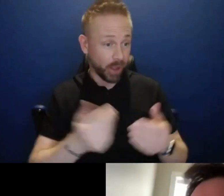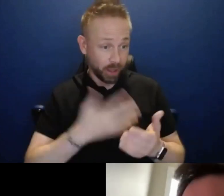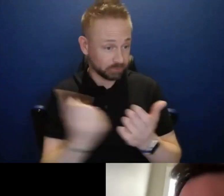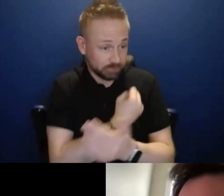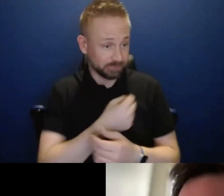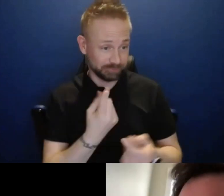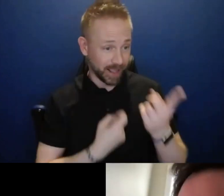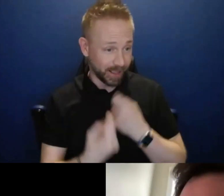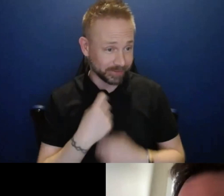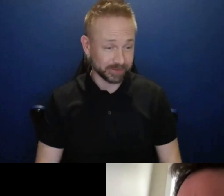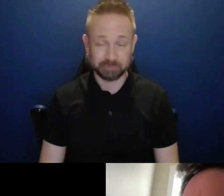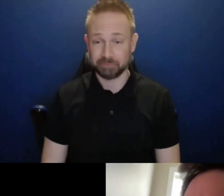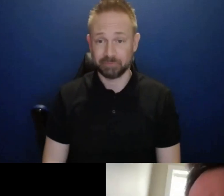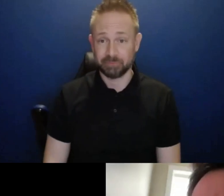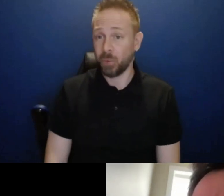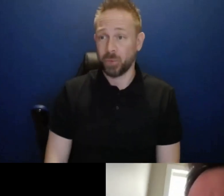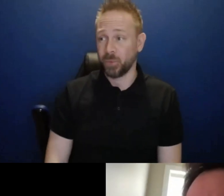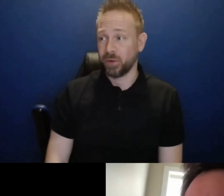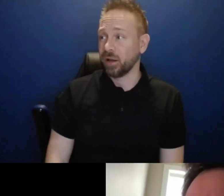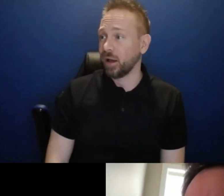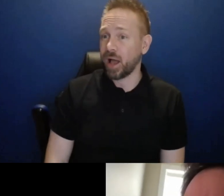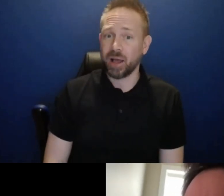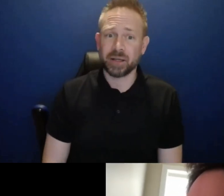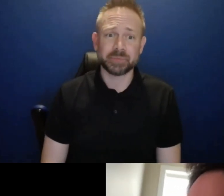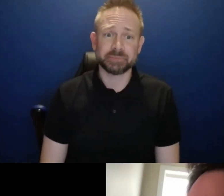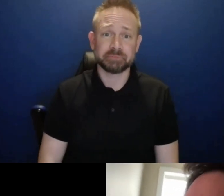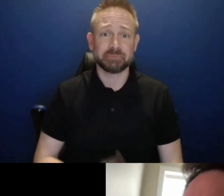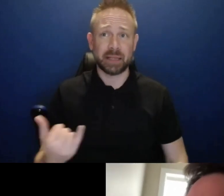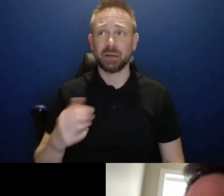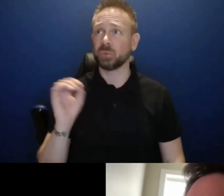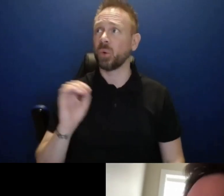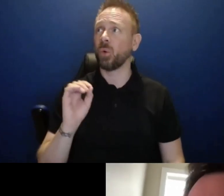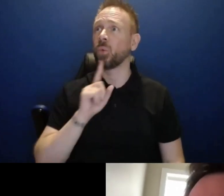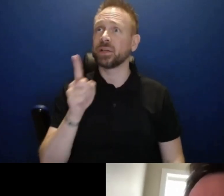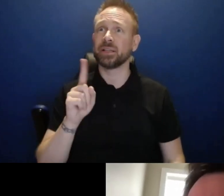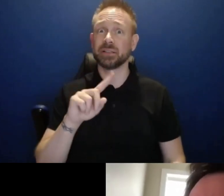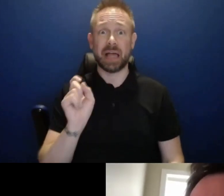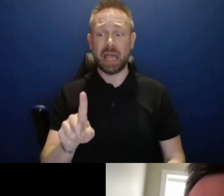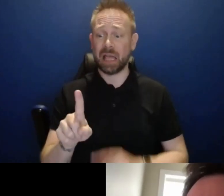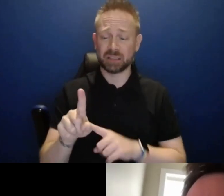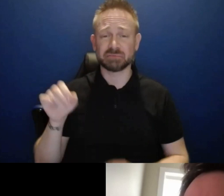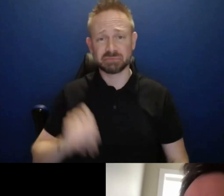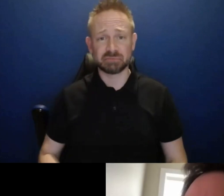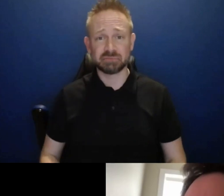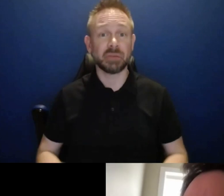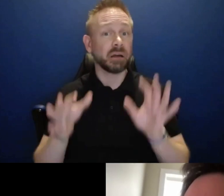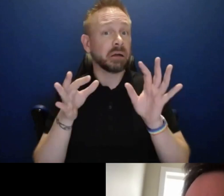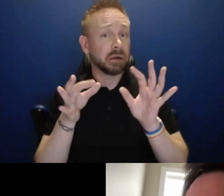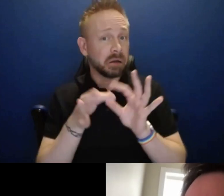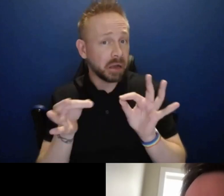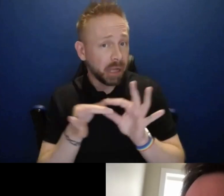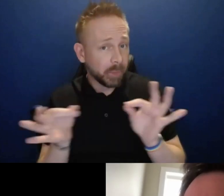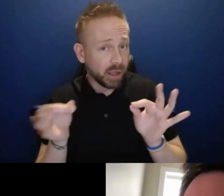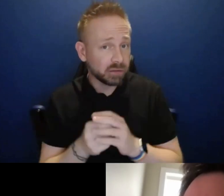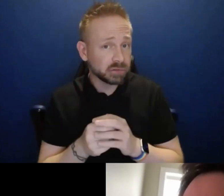Um, like, to be honest at this point, no, I just, the general comment that I've found the communication